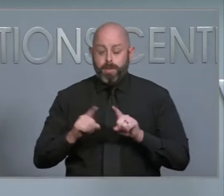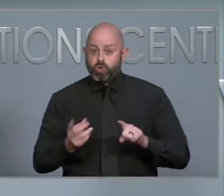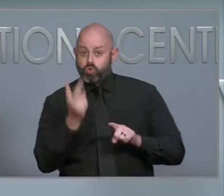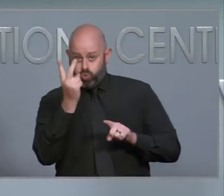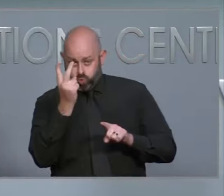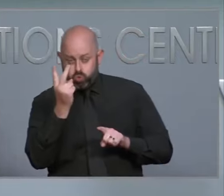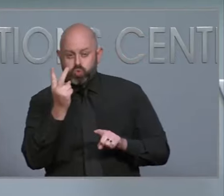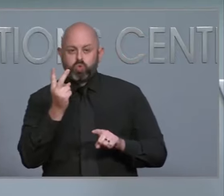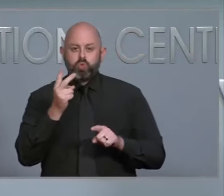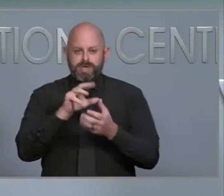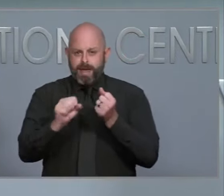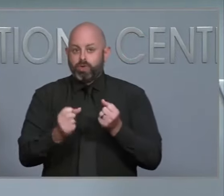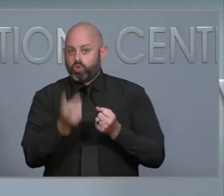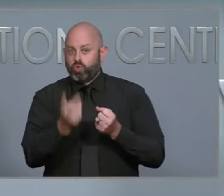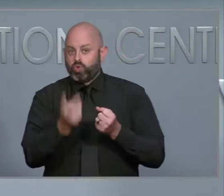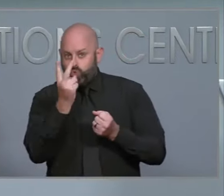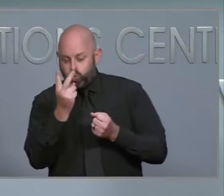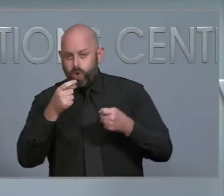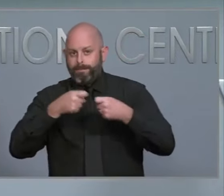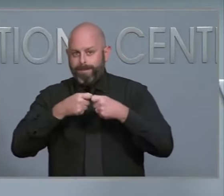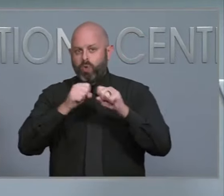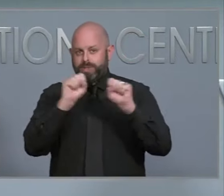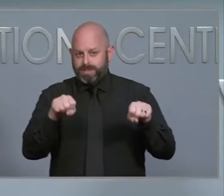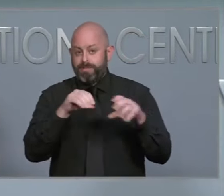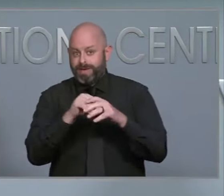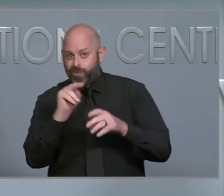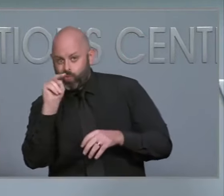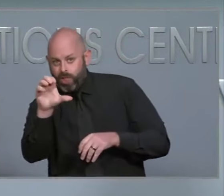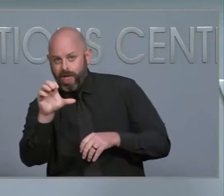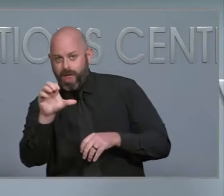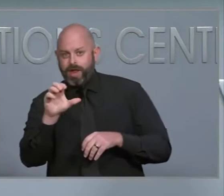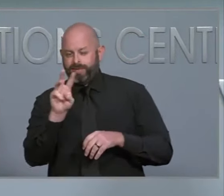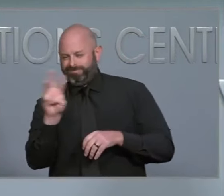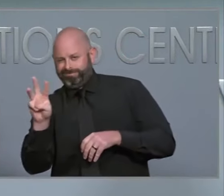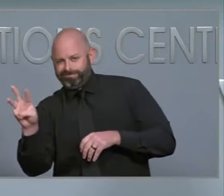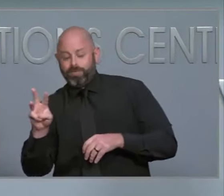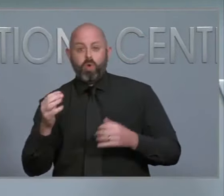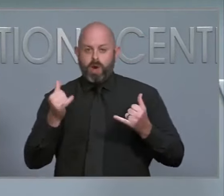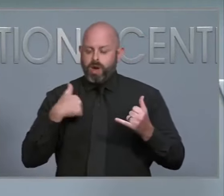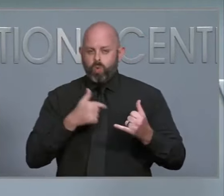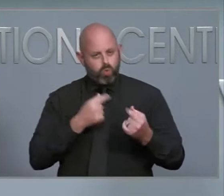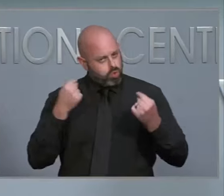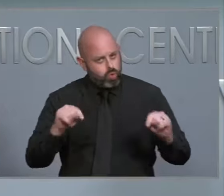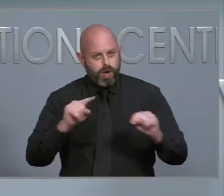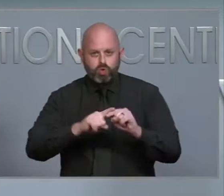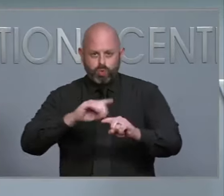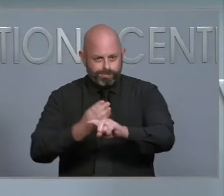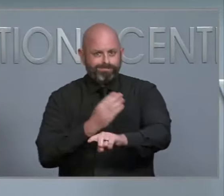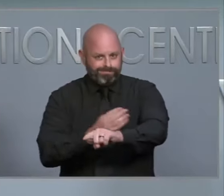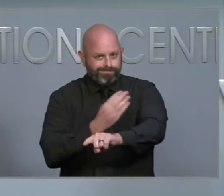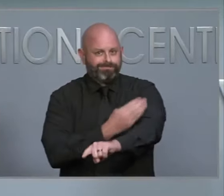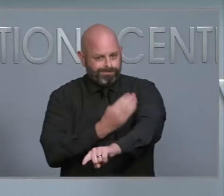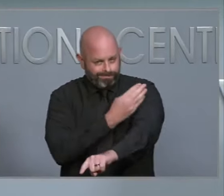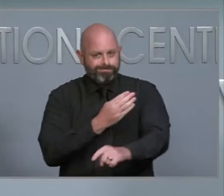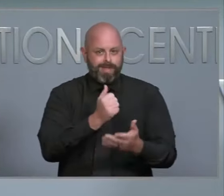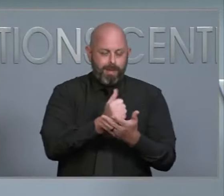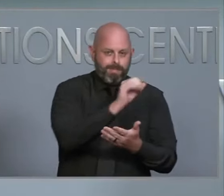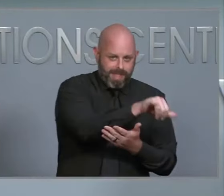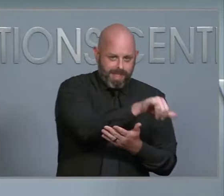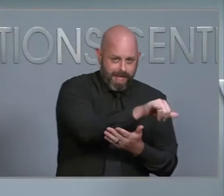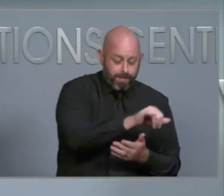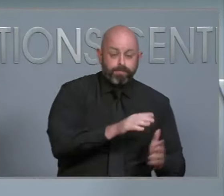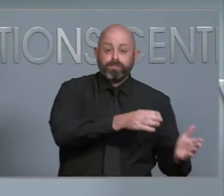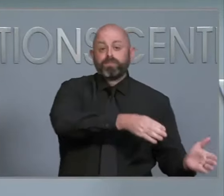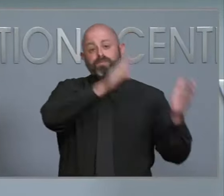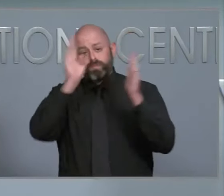is a massive effort going on now to move water and other supplies into